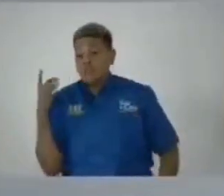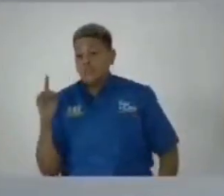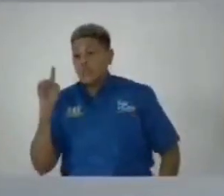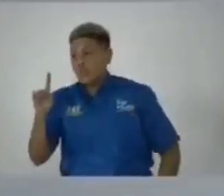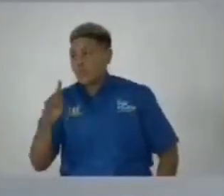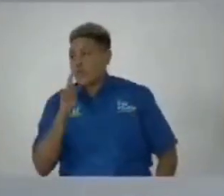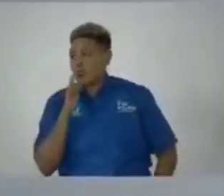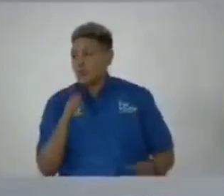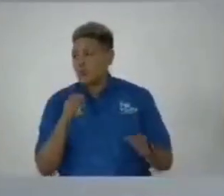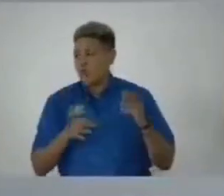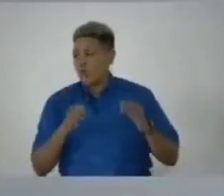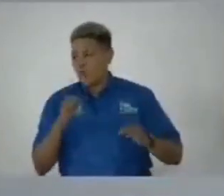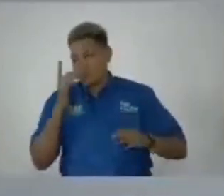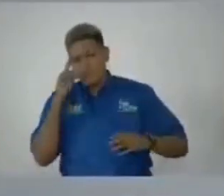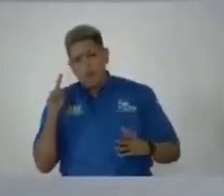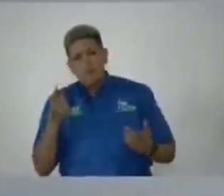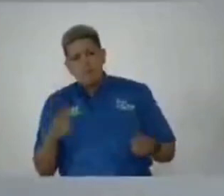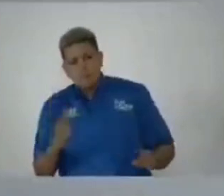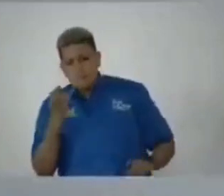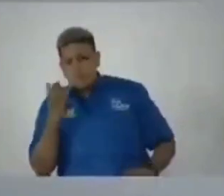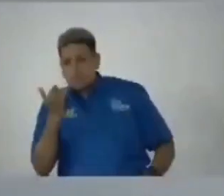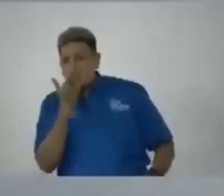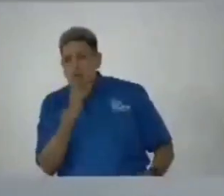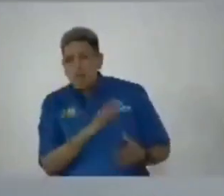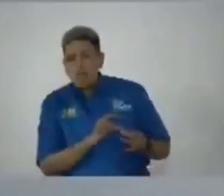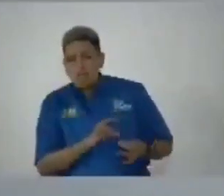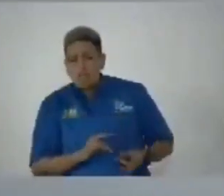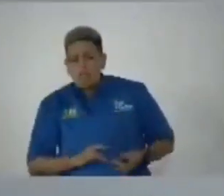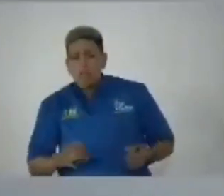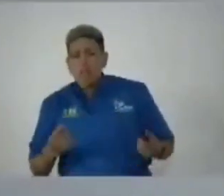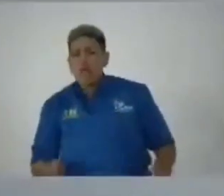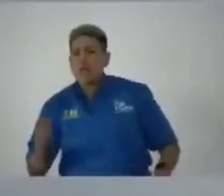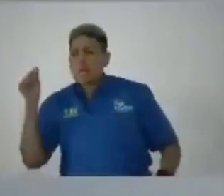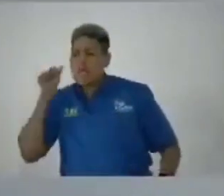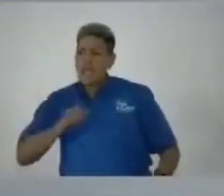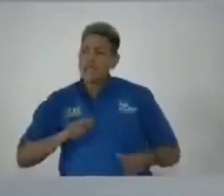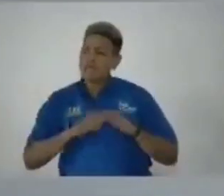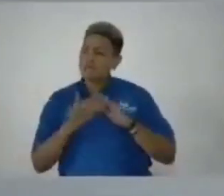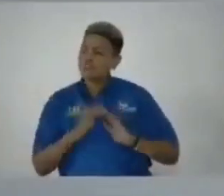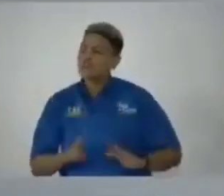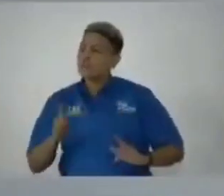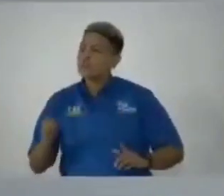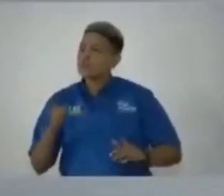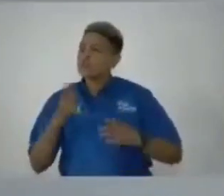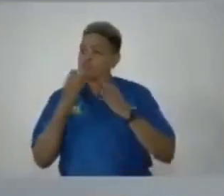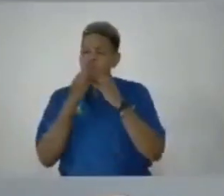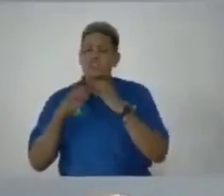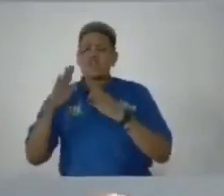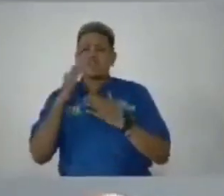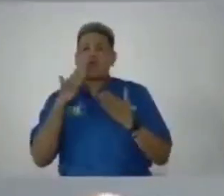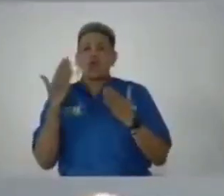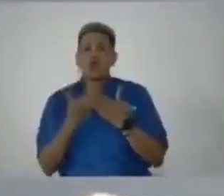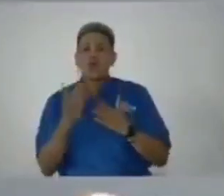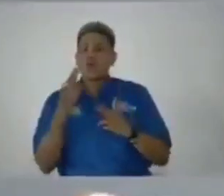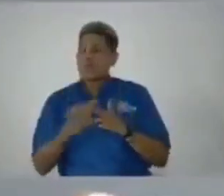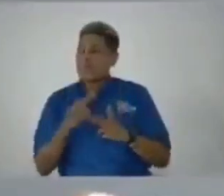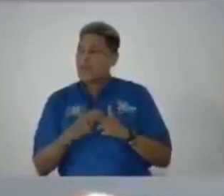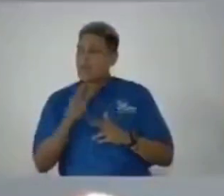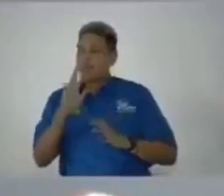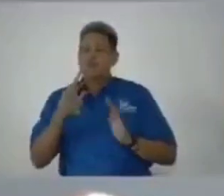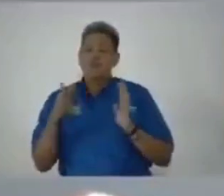to seek redress madam speaker every jamaican is entitled to preserve their good name and reputation